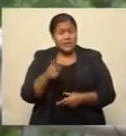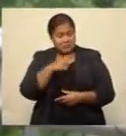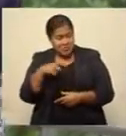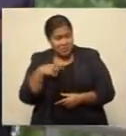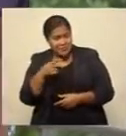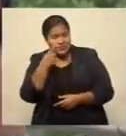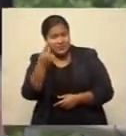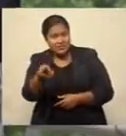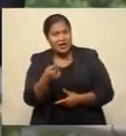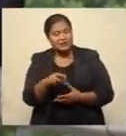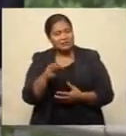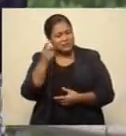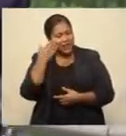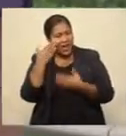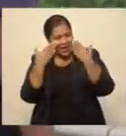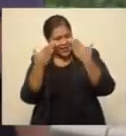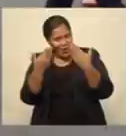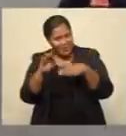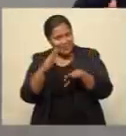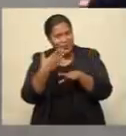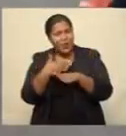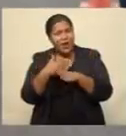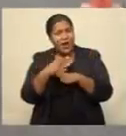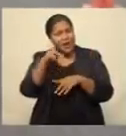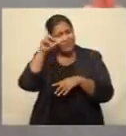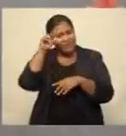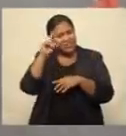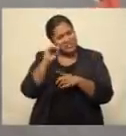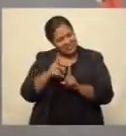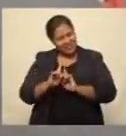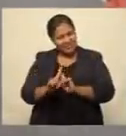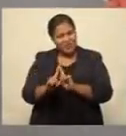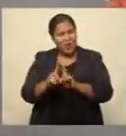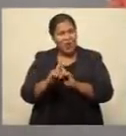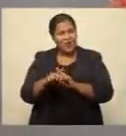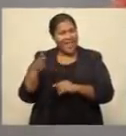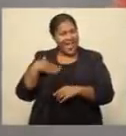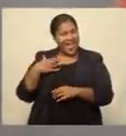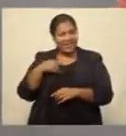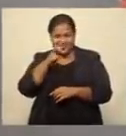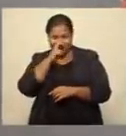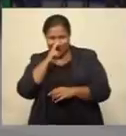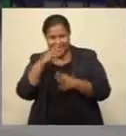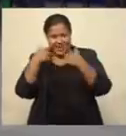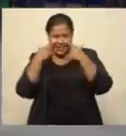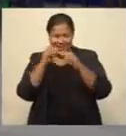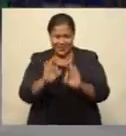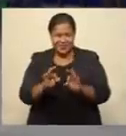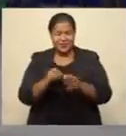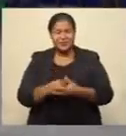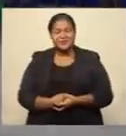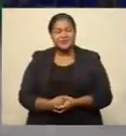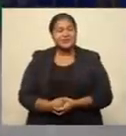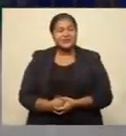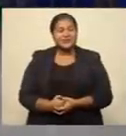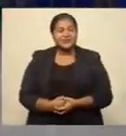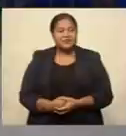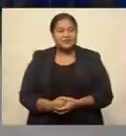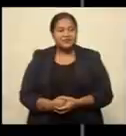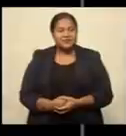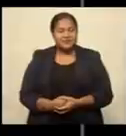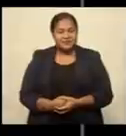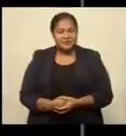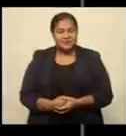police also acknowledged the effort of Fijians who are adhering to health restrictions and the curfew. Kritika Kumar, FBC News.